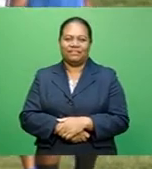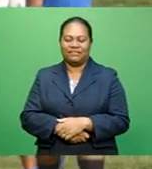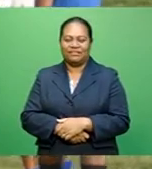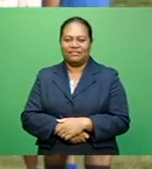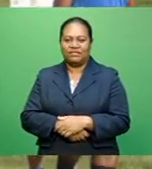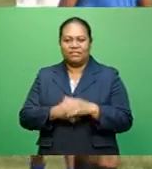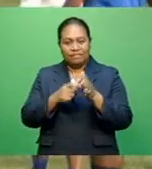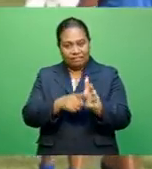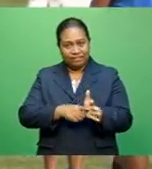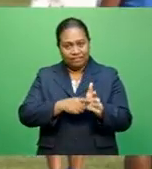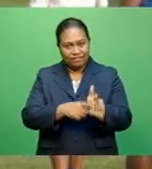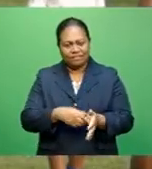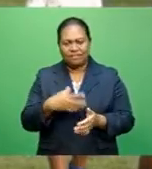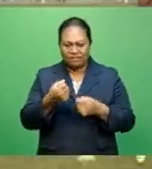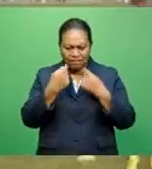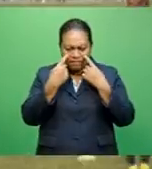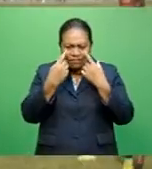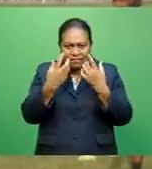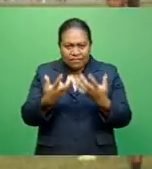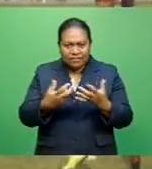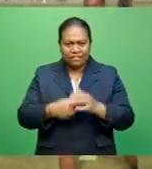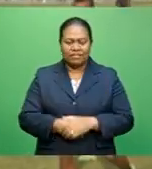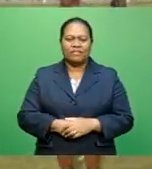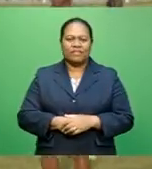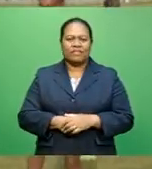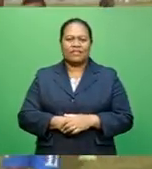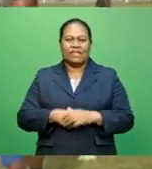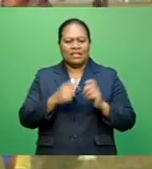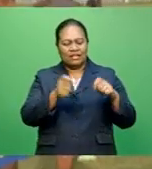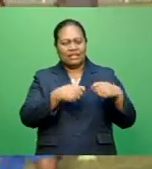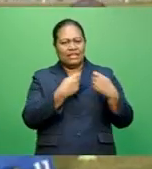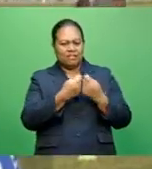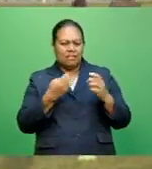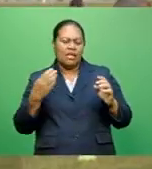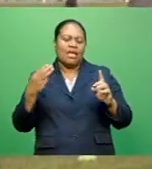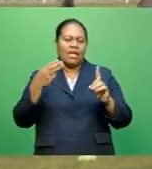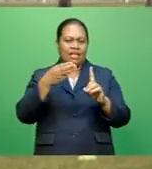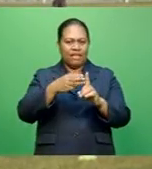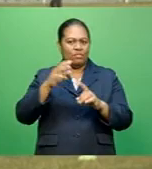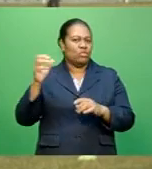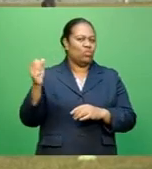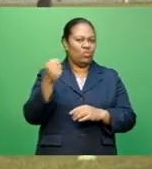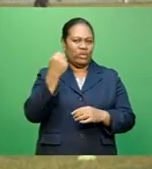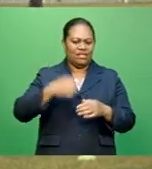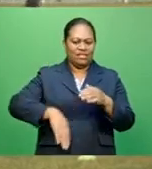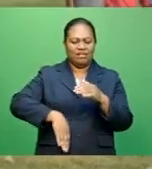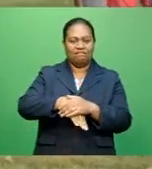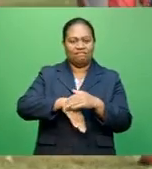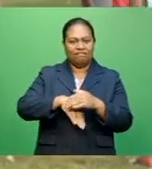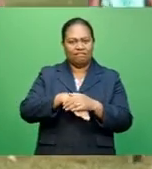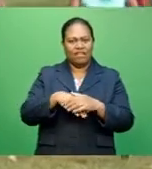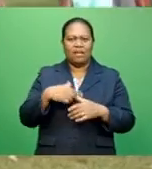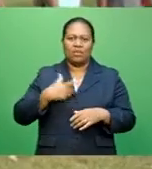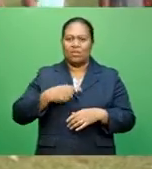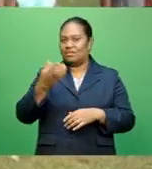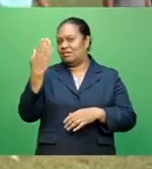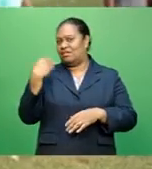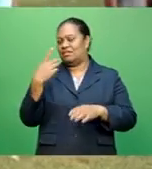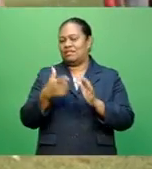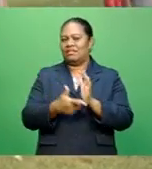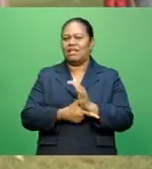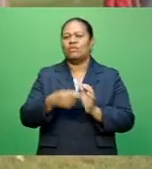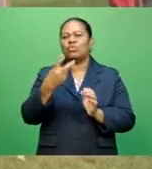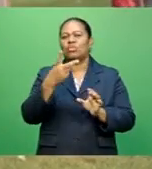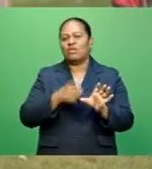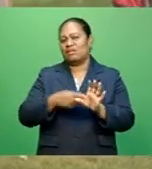Lotoka has assembled a star-studded side with an aim of winning the league. The last time they lifted the title was just two